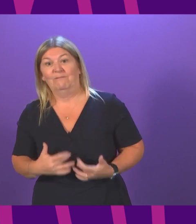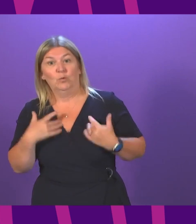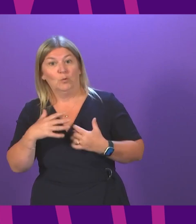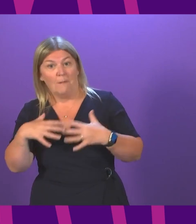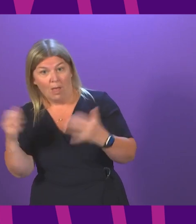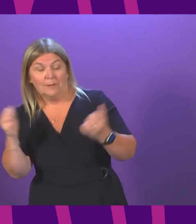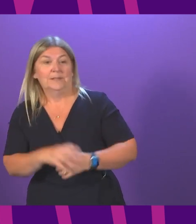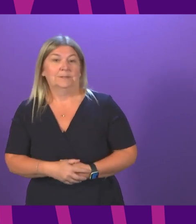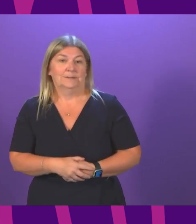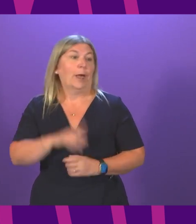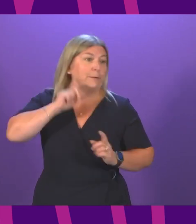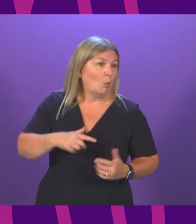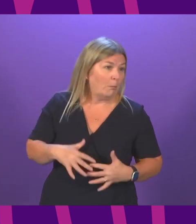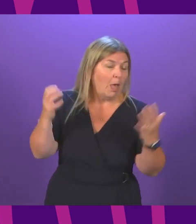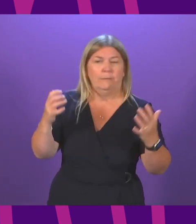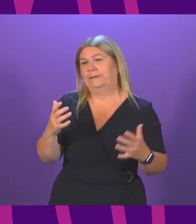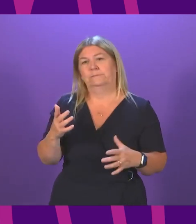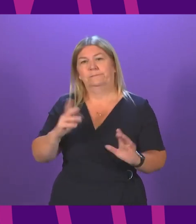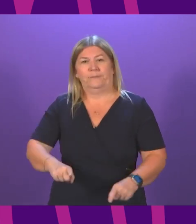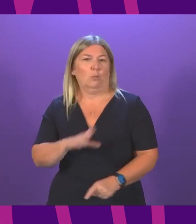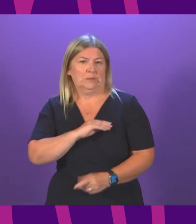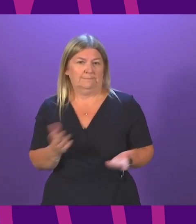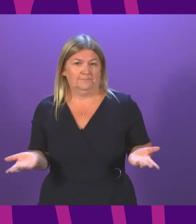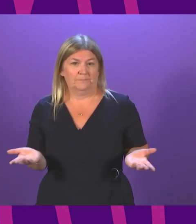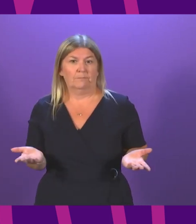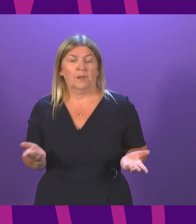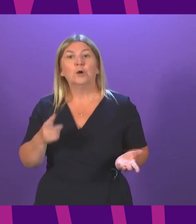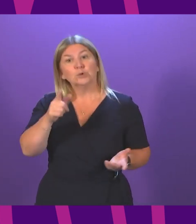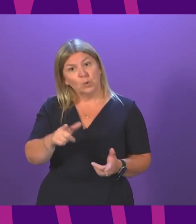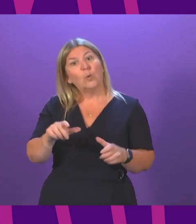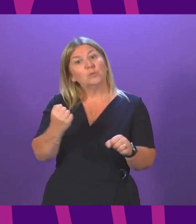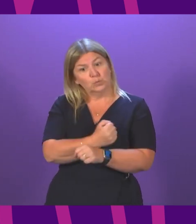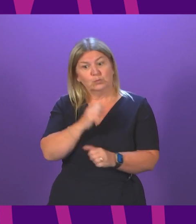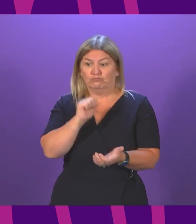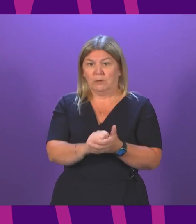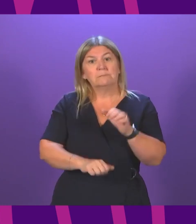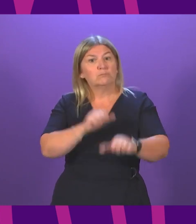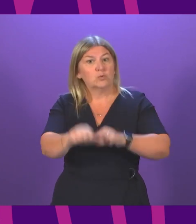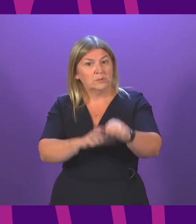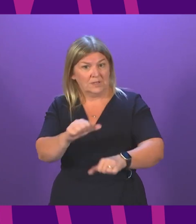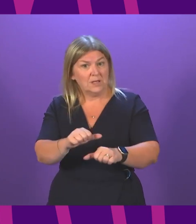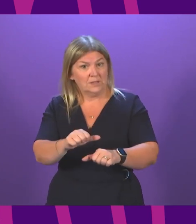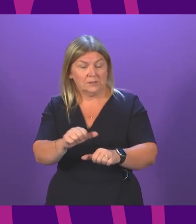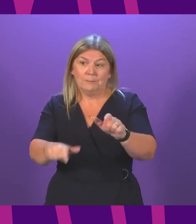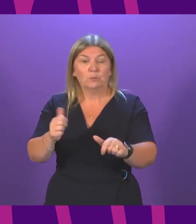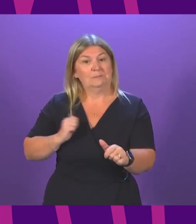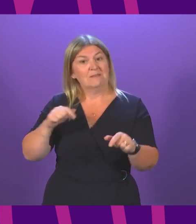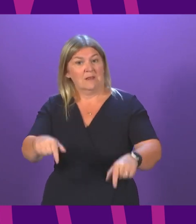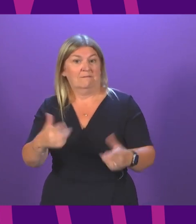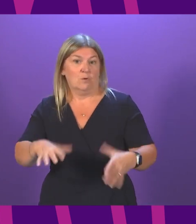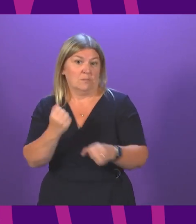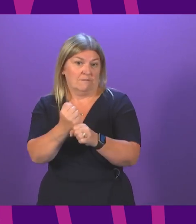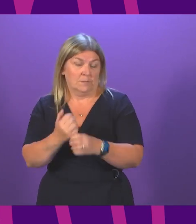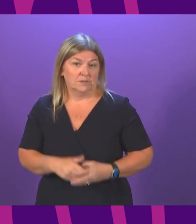we will do this properly, we will do this in the way that people have a right to expect of their government. And of course, we see